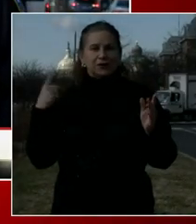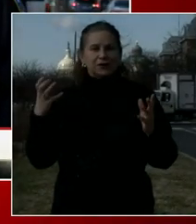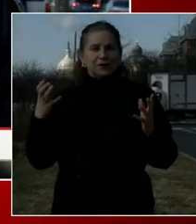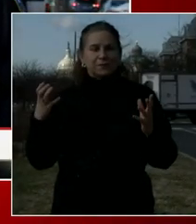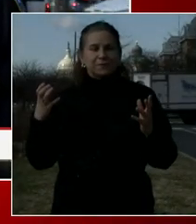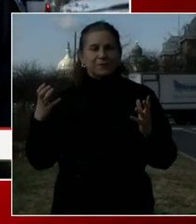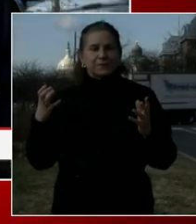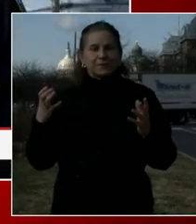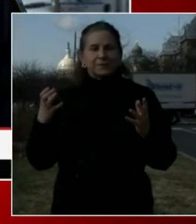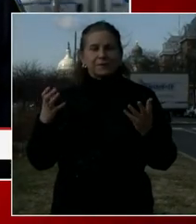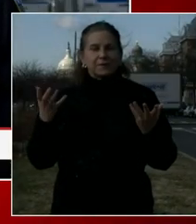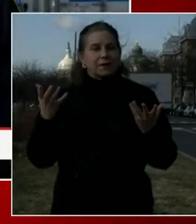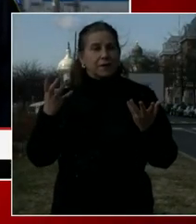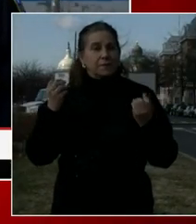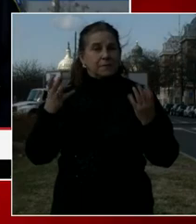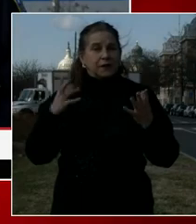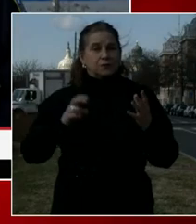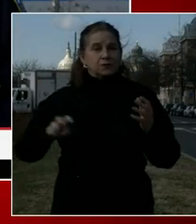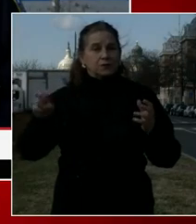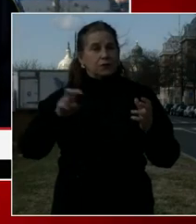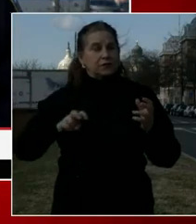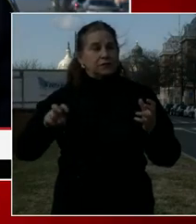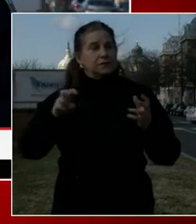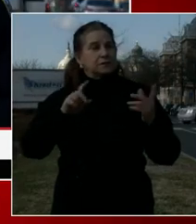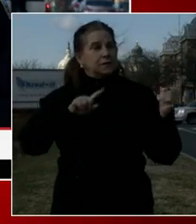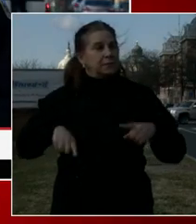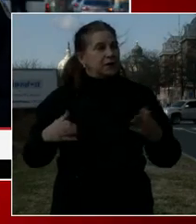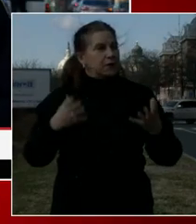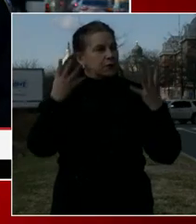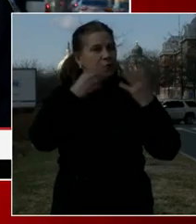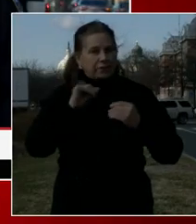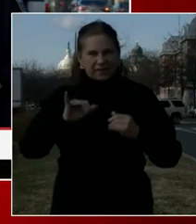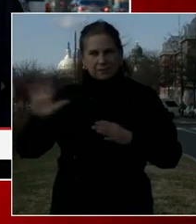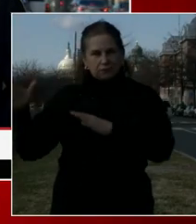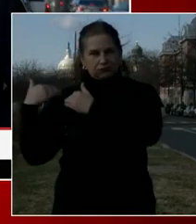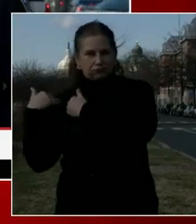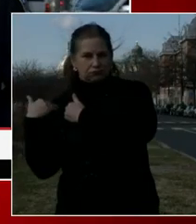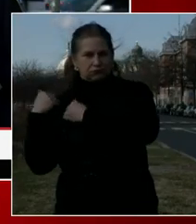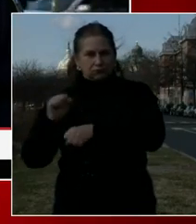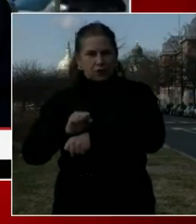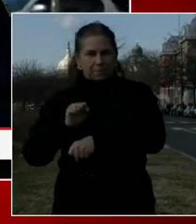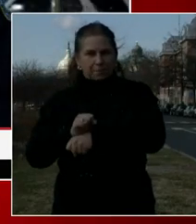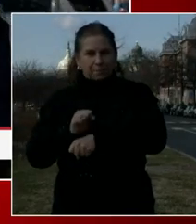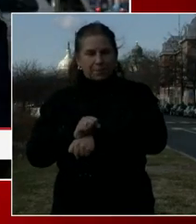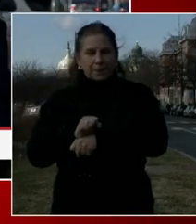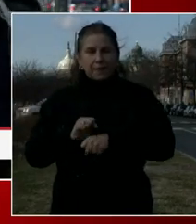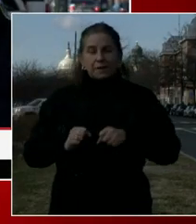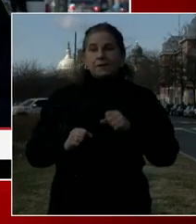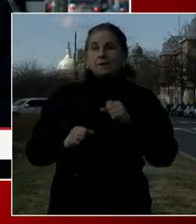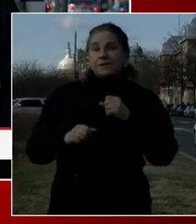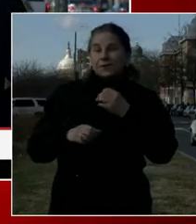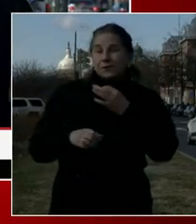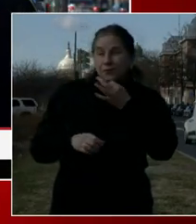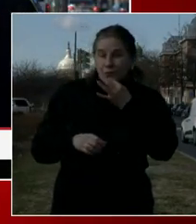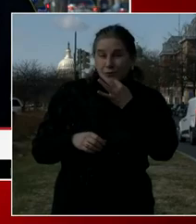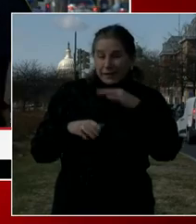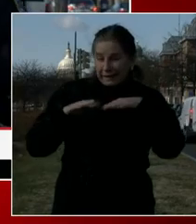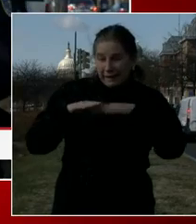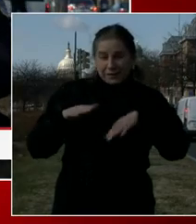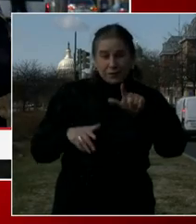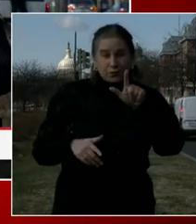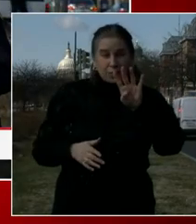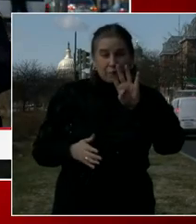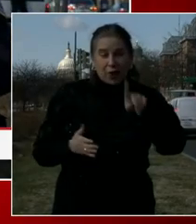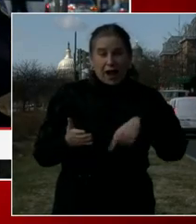24 hours away from welcoming President Joe Biden and Vice President Kamala Harris. Let's give them a big round of